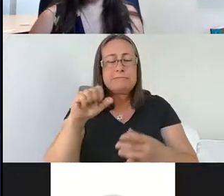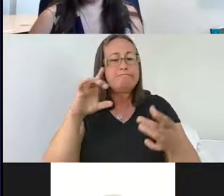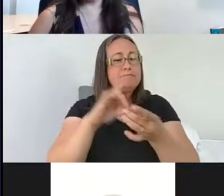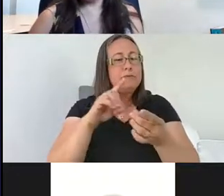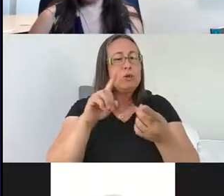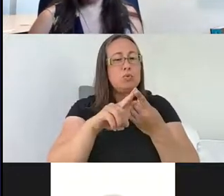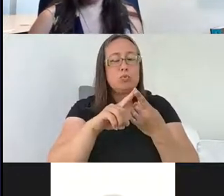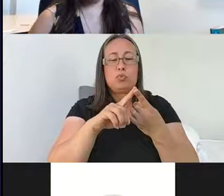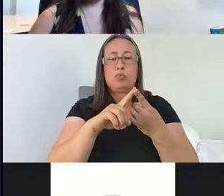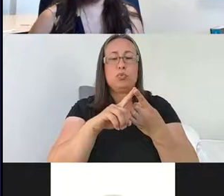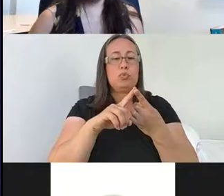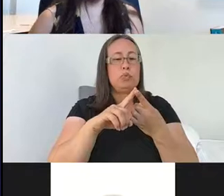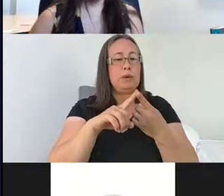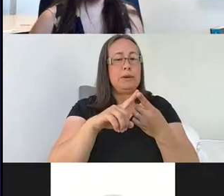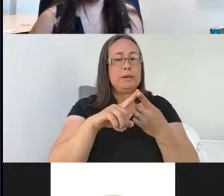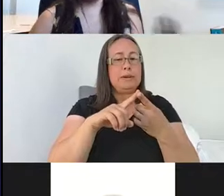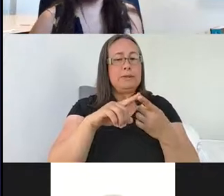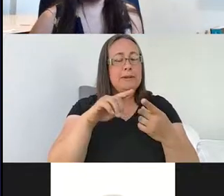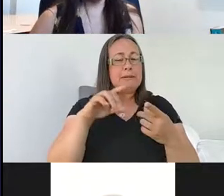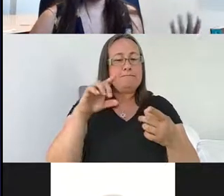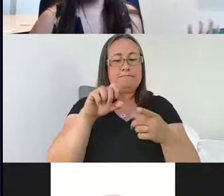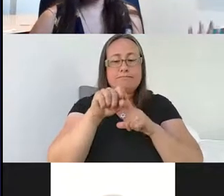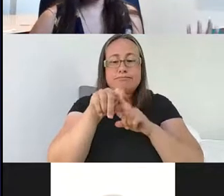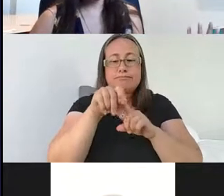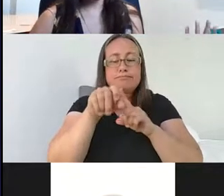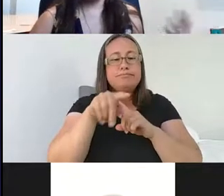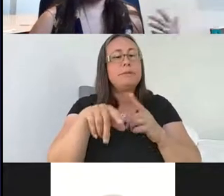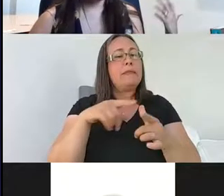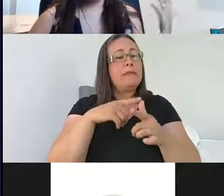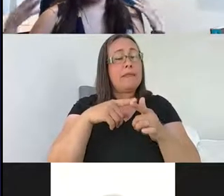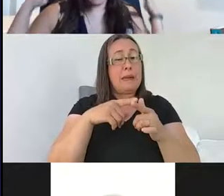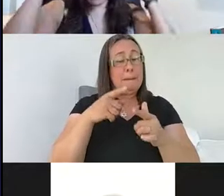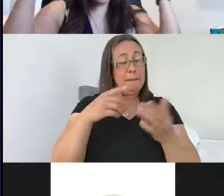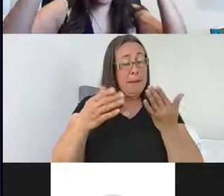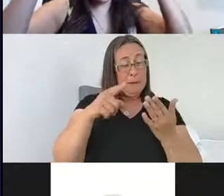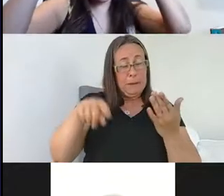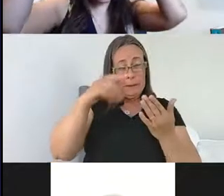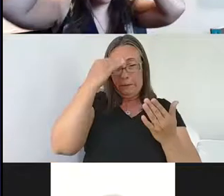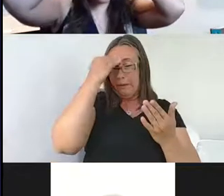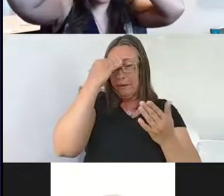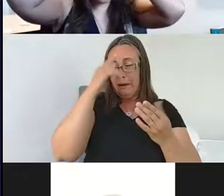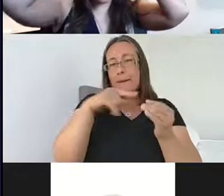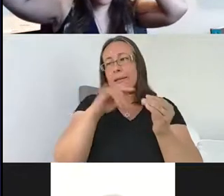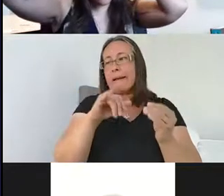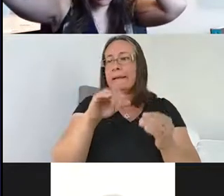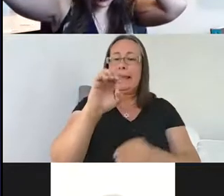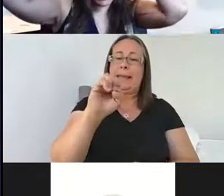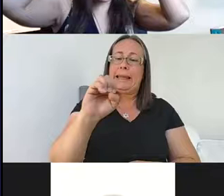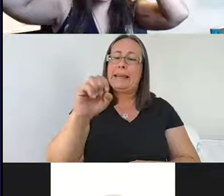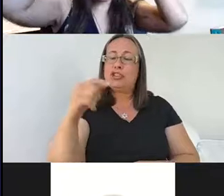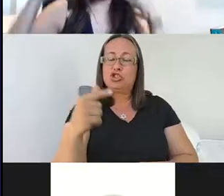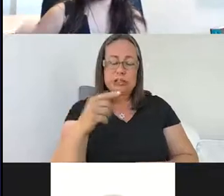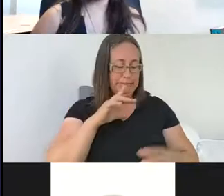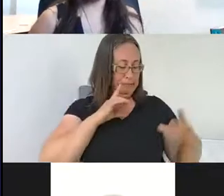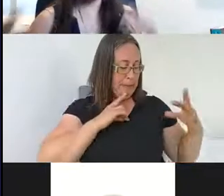neurons or populations of neurons. Some of you guys may be a little bit familiar with this when you think about like EEGs, where people wear all these kind of